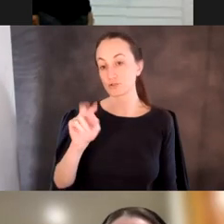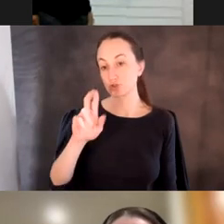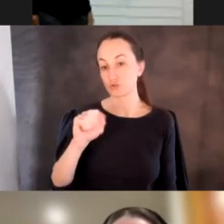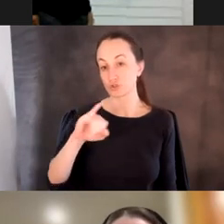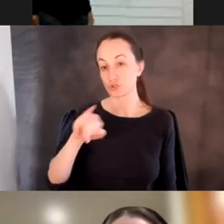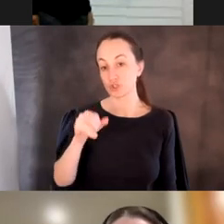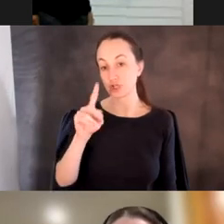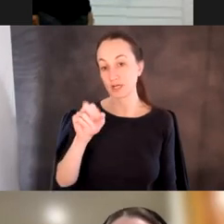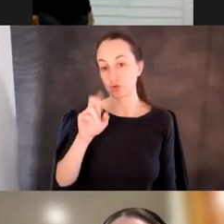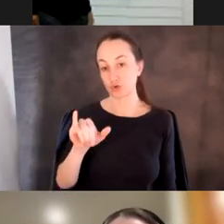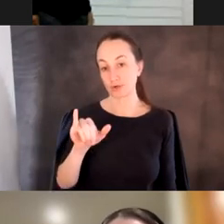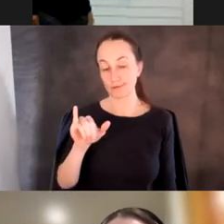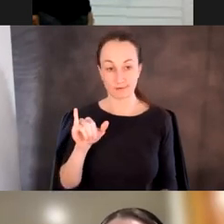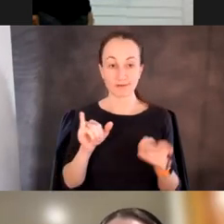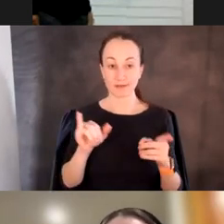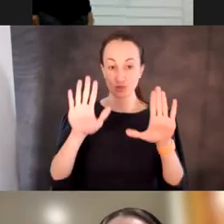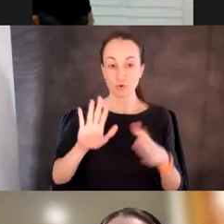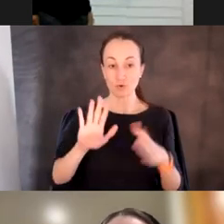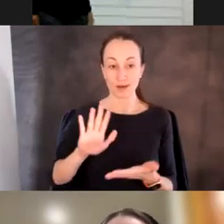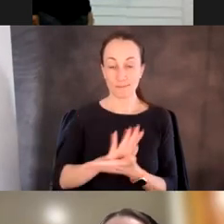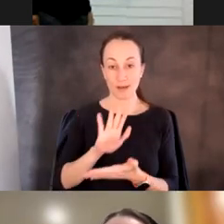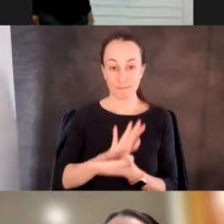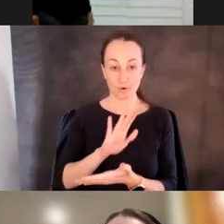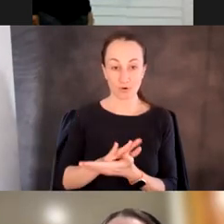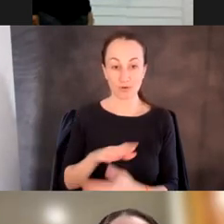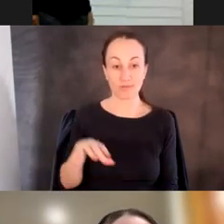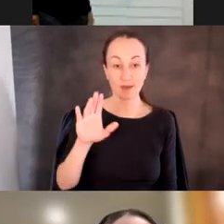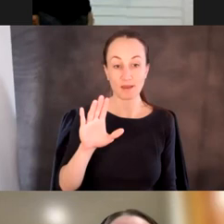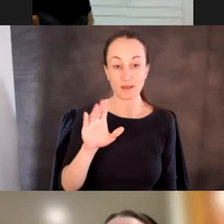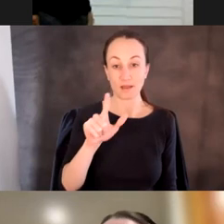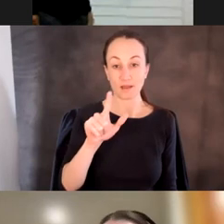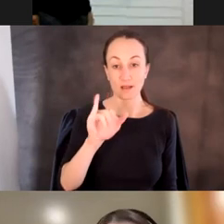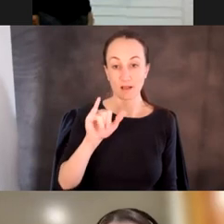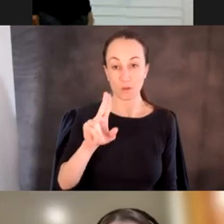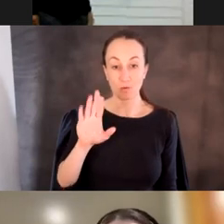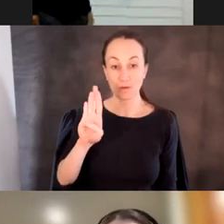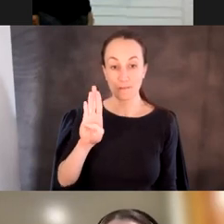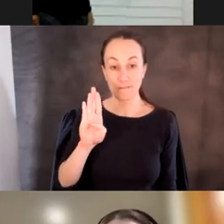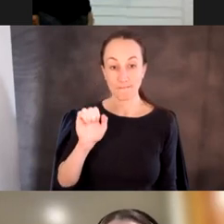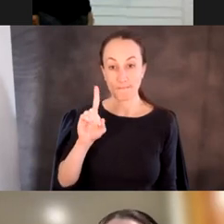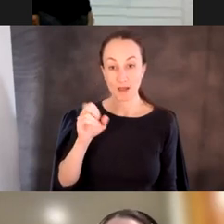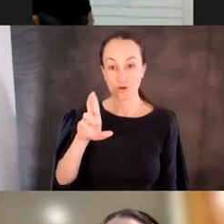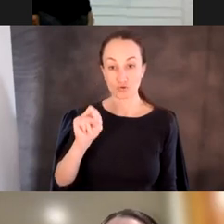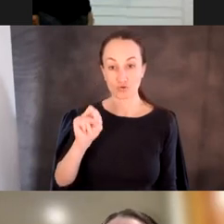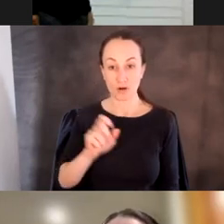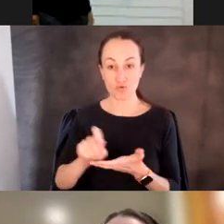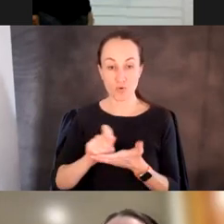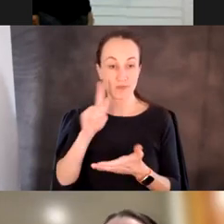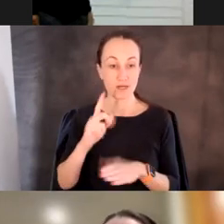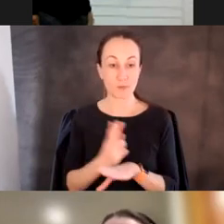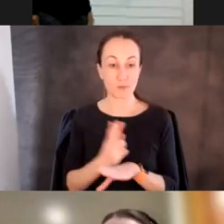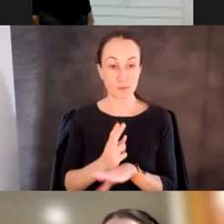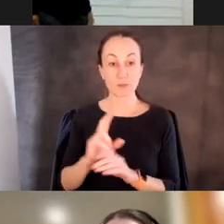this great paper Ahmed Badron wrote when, when he was in grad school in which he was evolving Bt toxins using pace. And